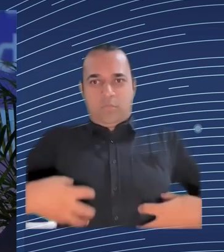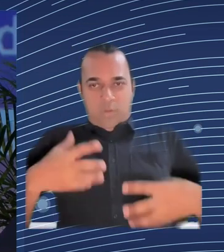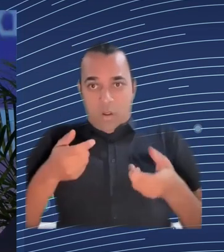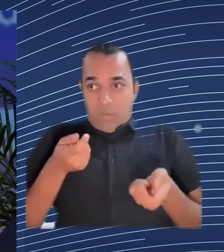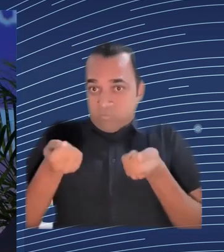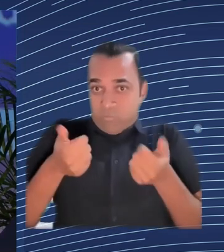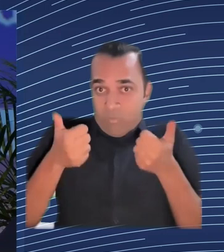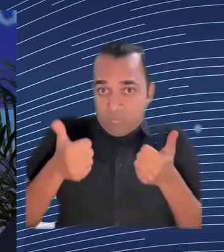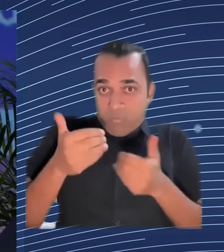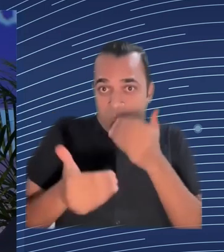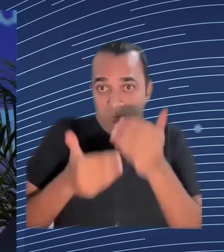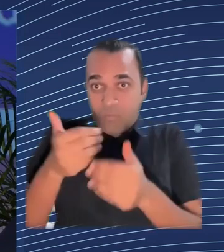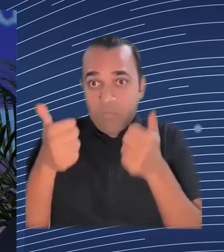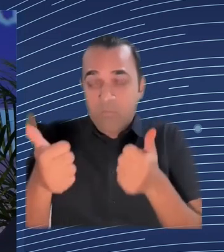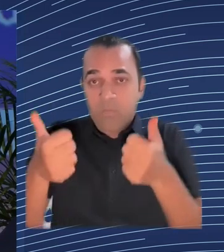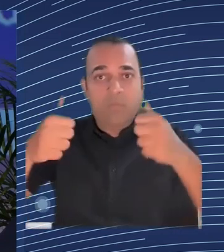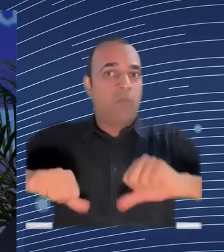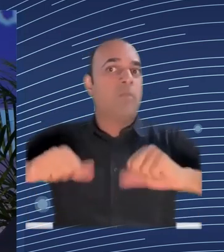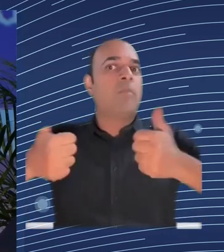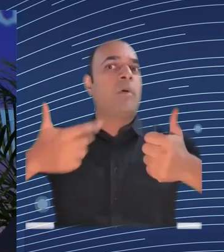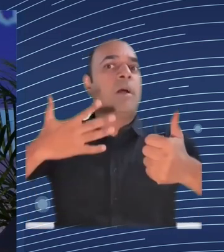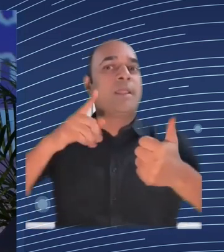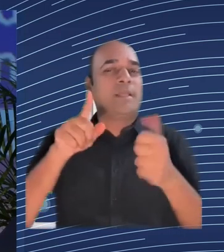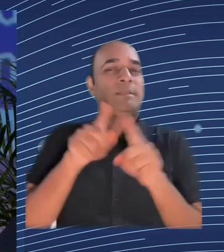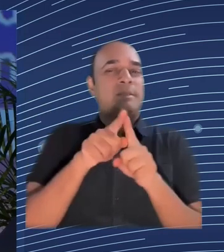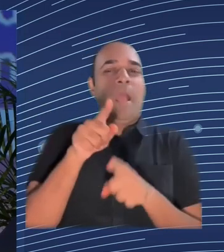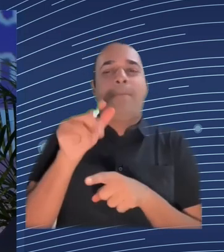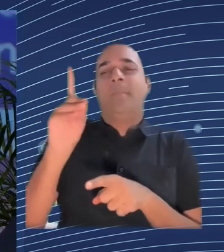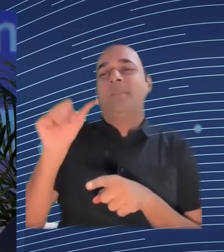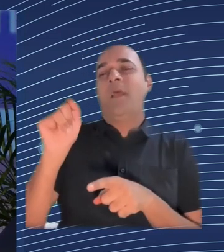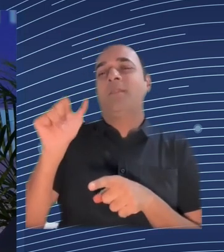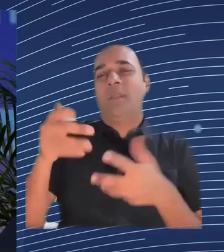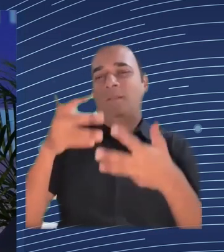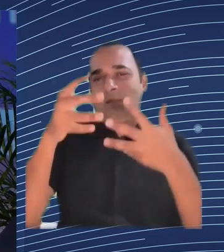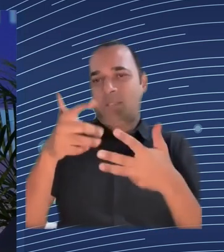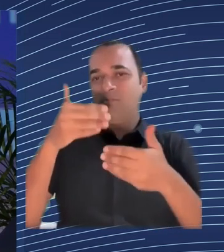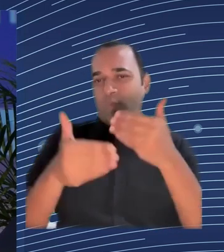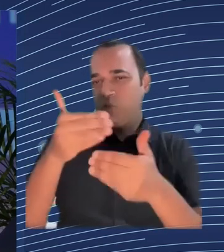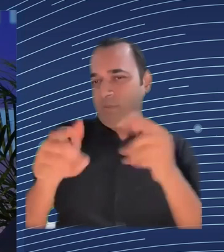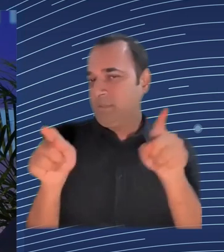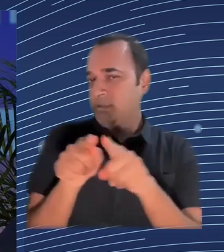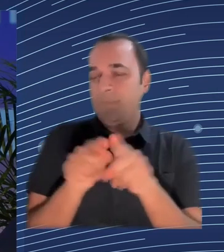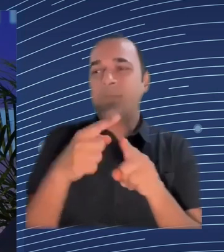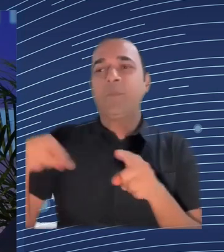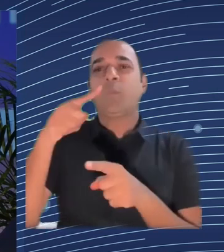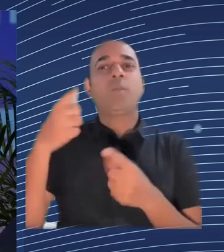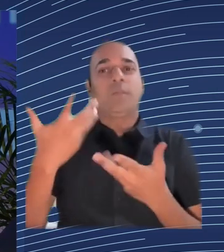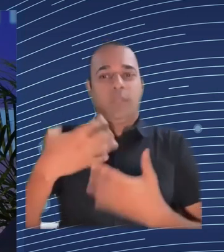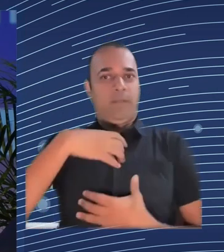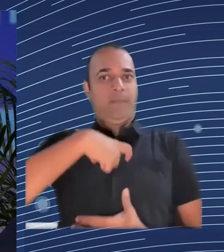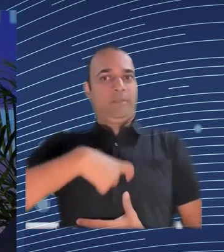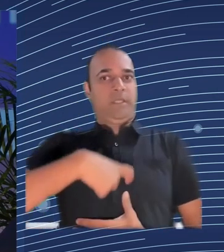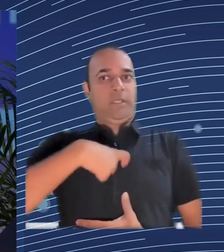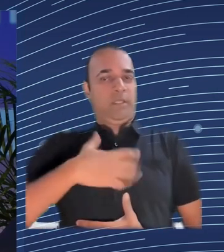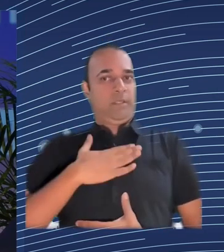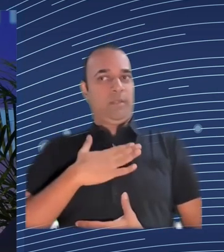we need good explanations for that so we need to access our data but data alone is not enough we need explanations of